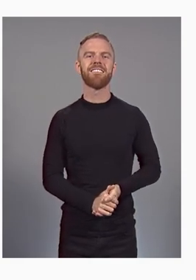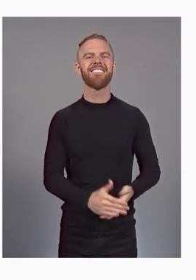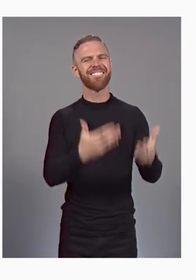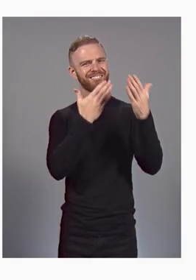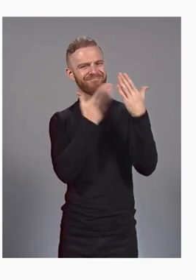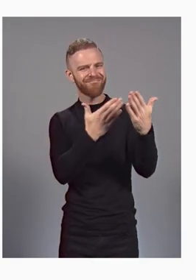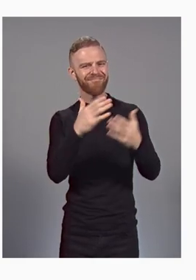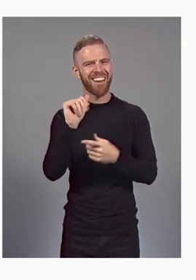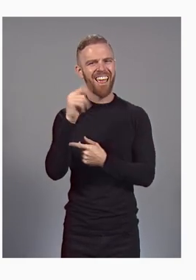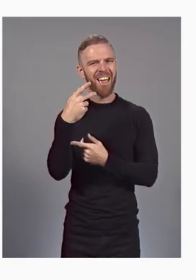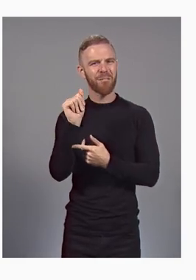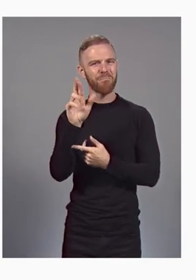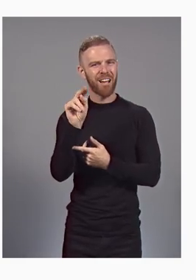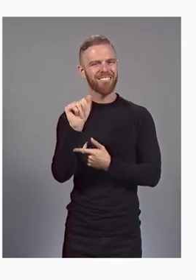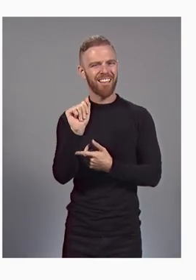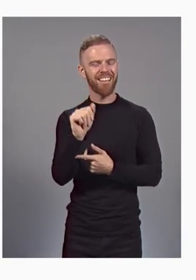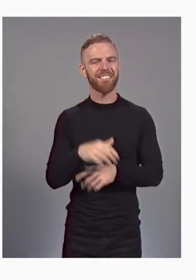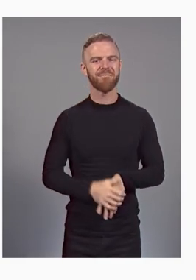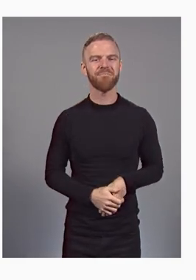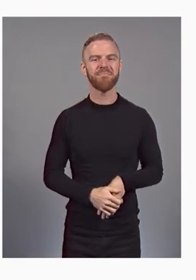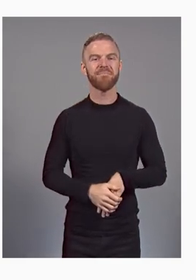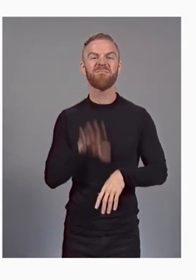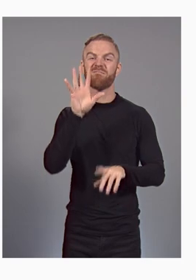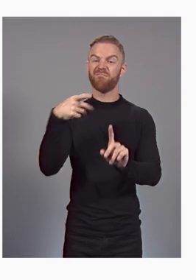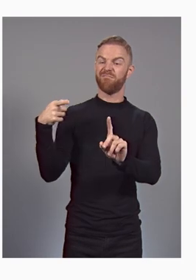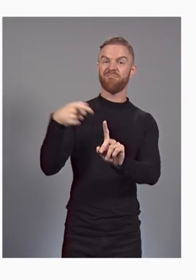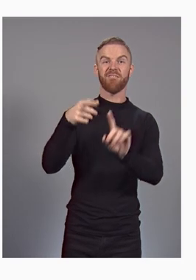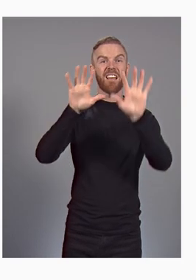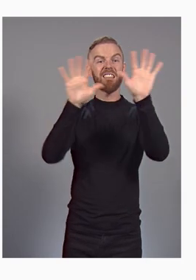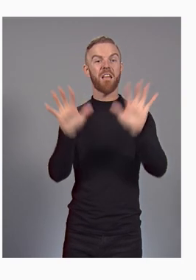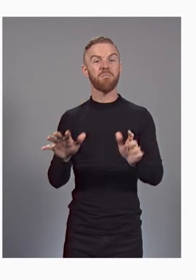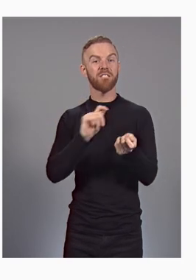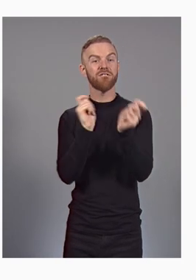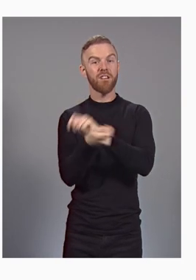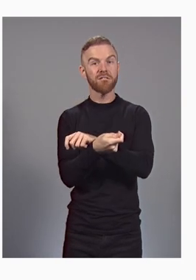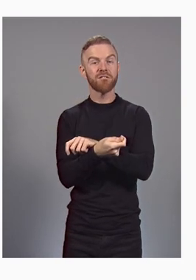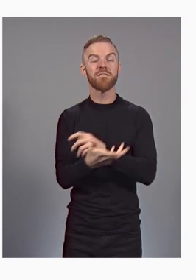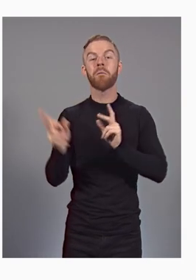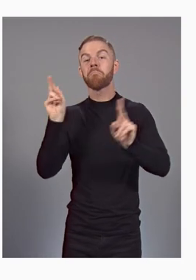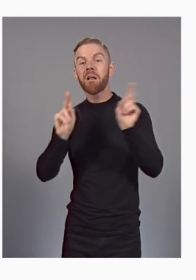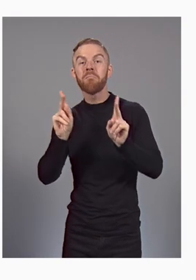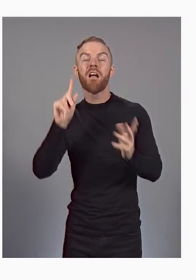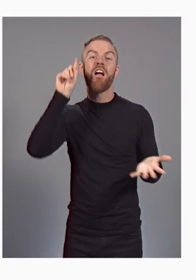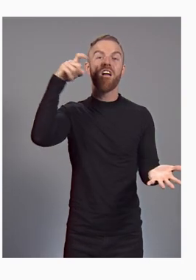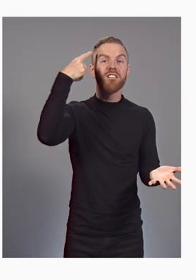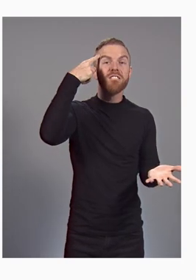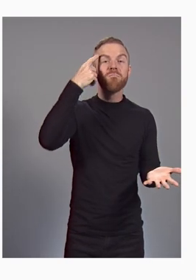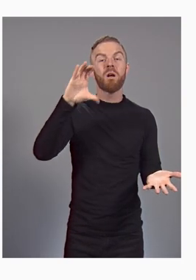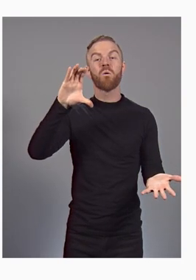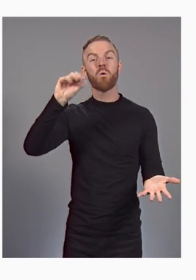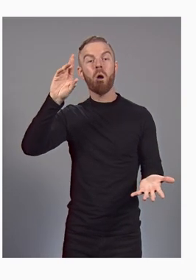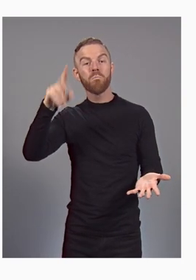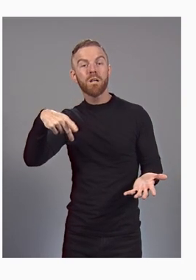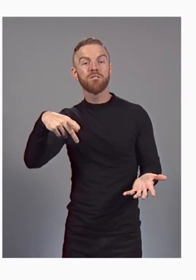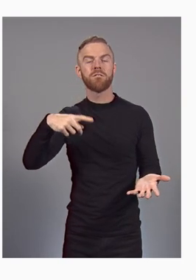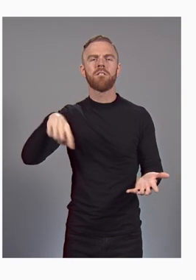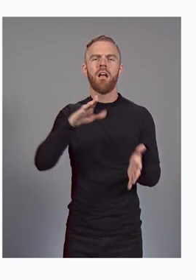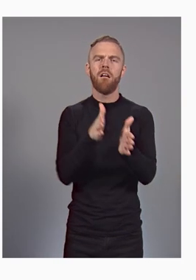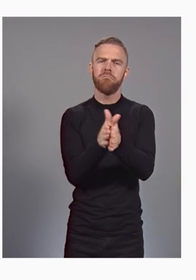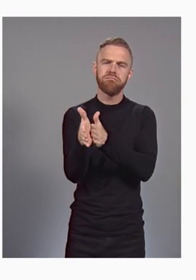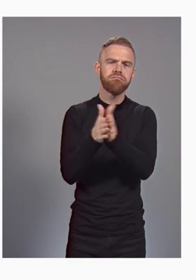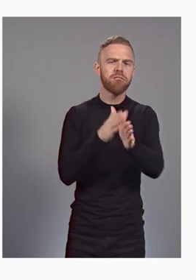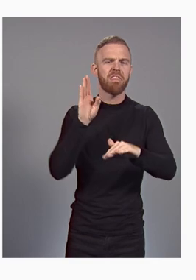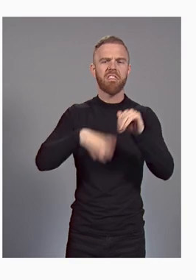Thank you, Oparna. When it comes to climate change, people, governments, and corporations